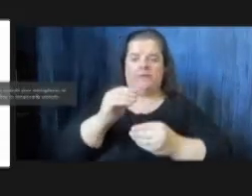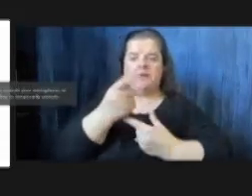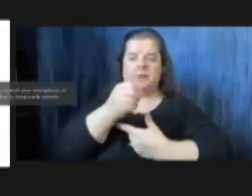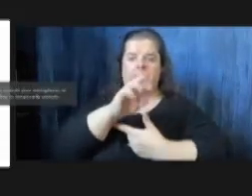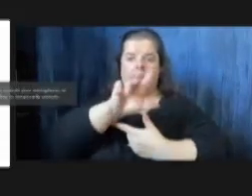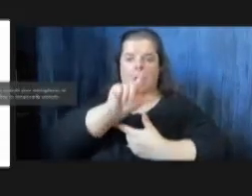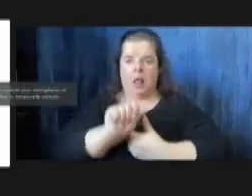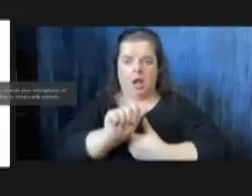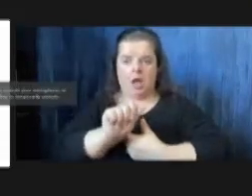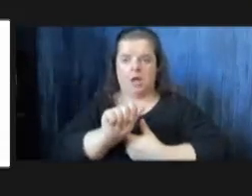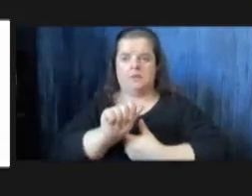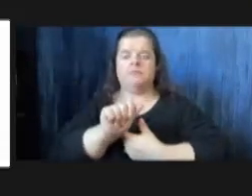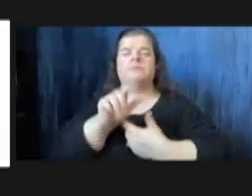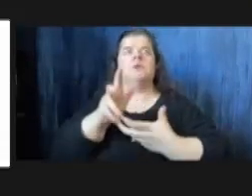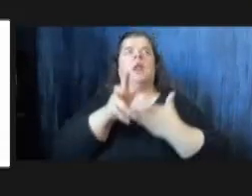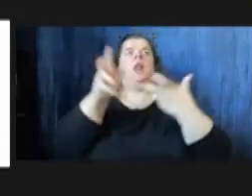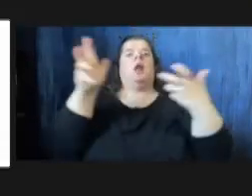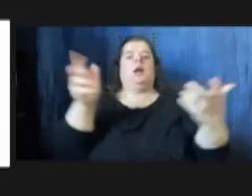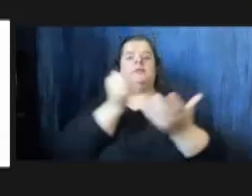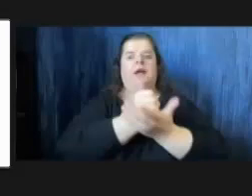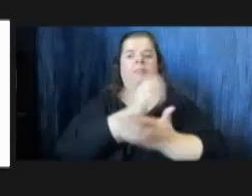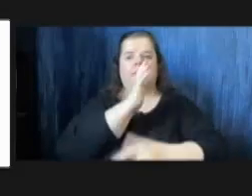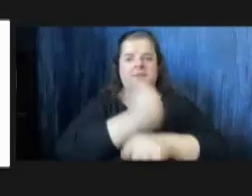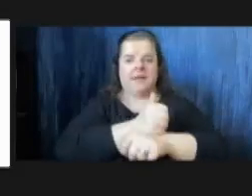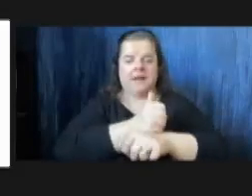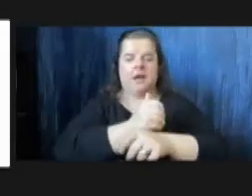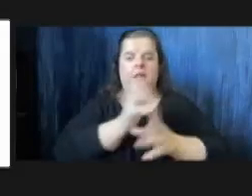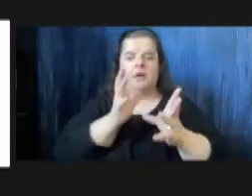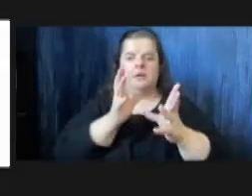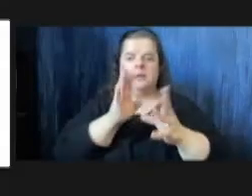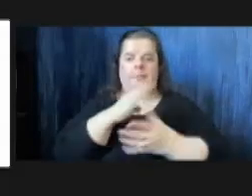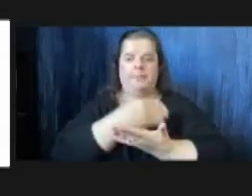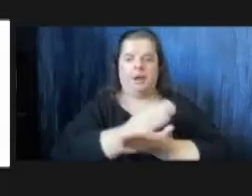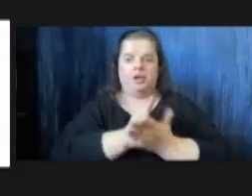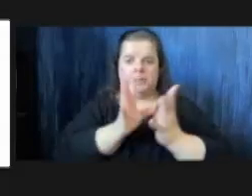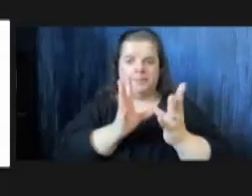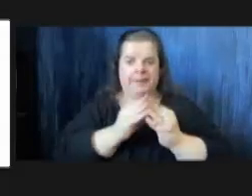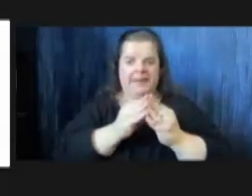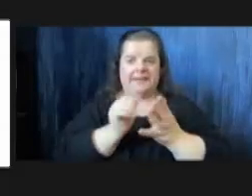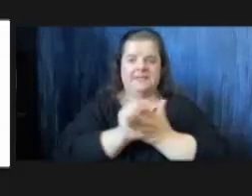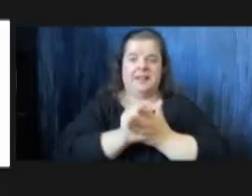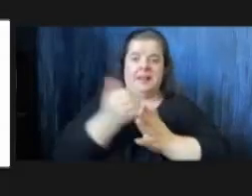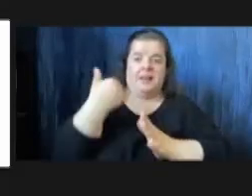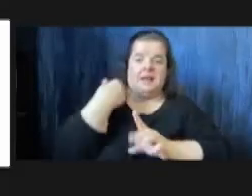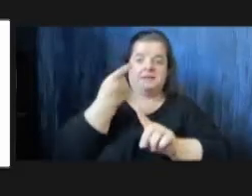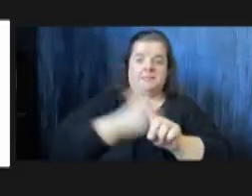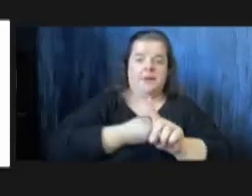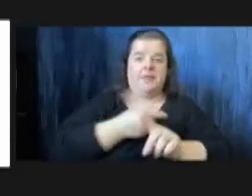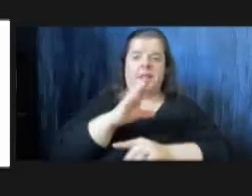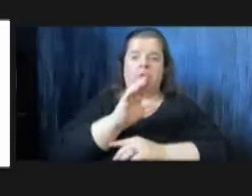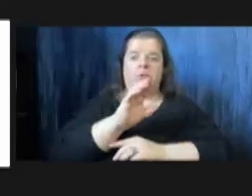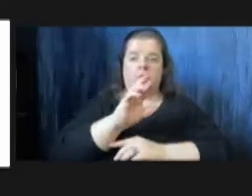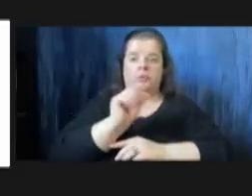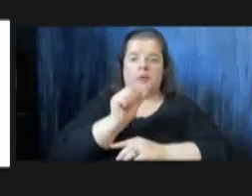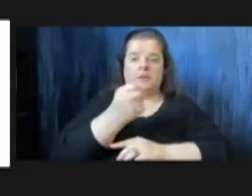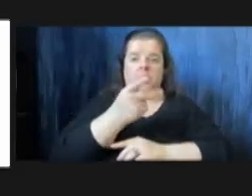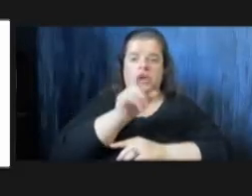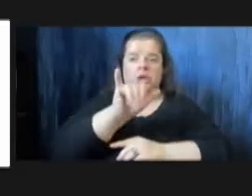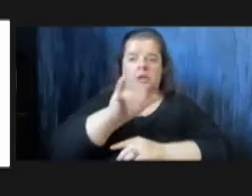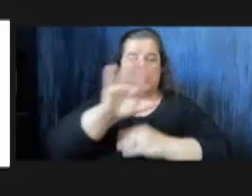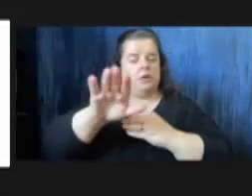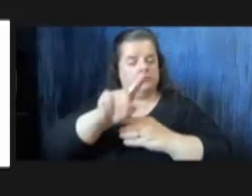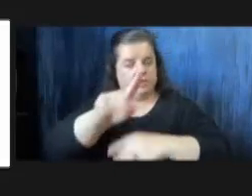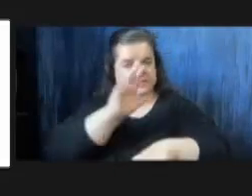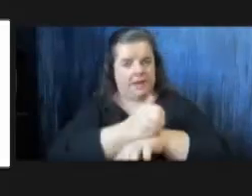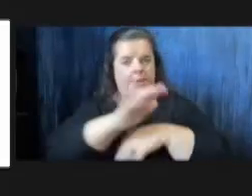a lot of help setting up the budget briefings that we had last month leading up to this and ashley robinson for setting up all of the budget hearings that we'll be having